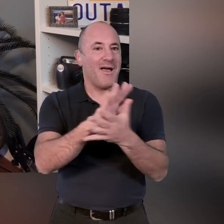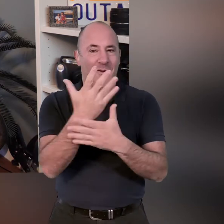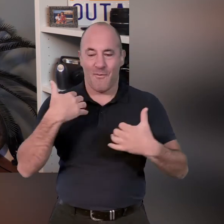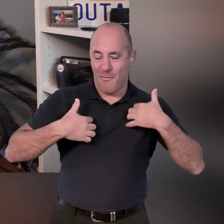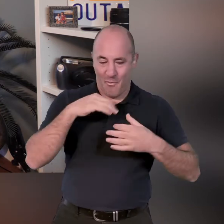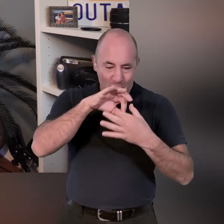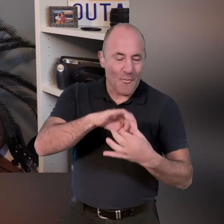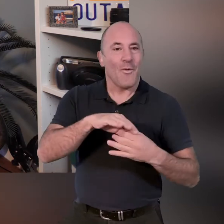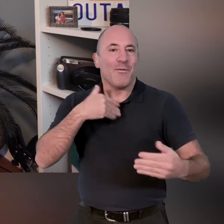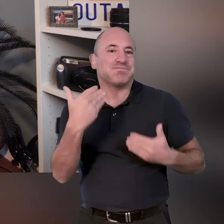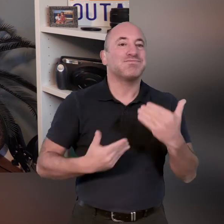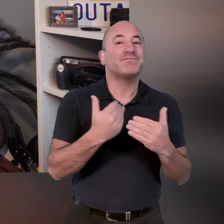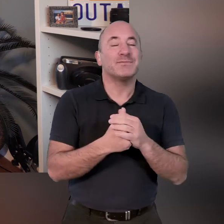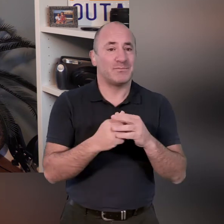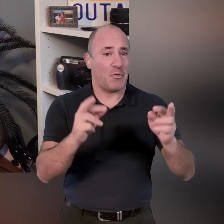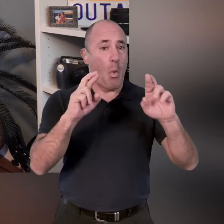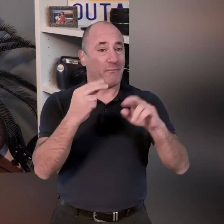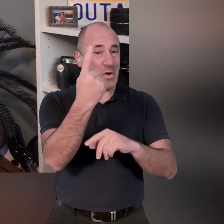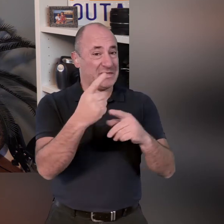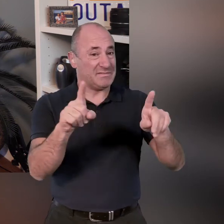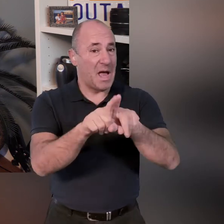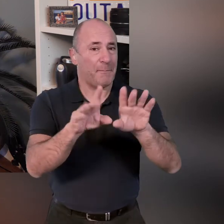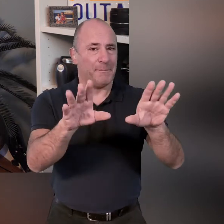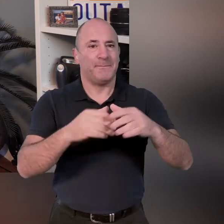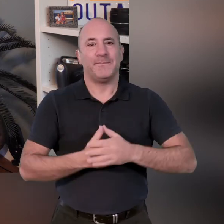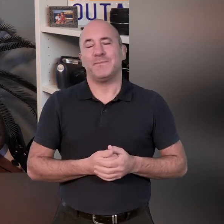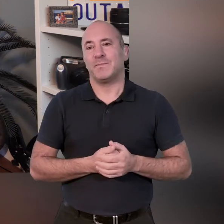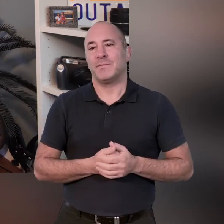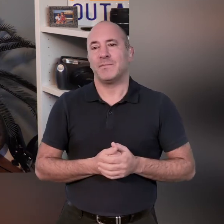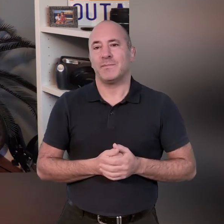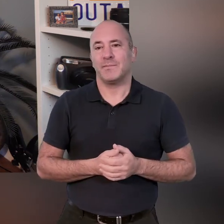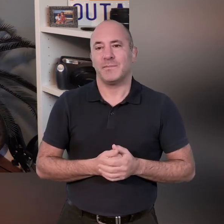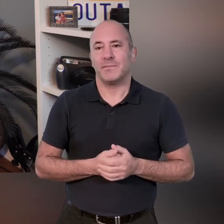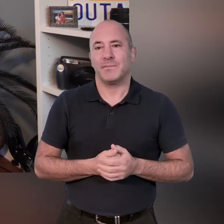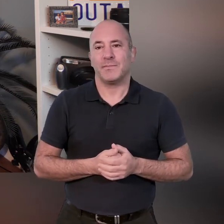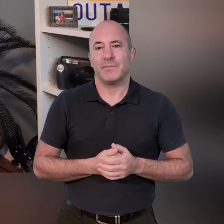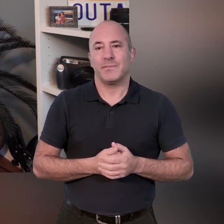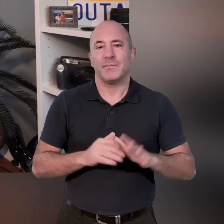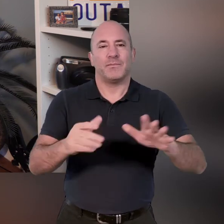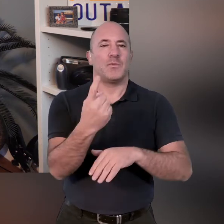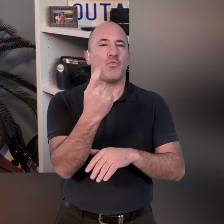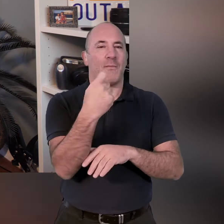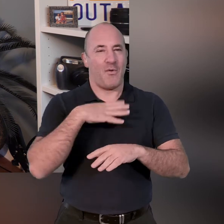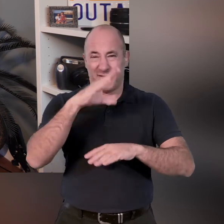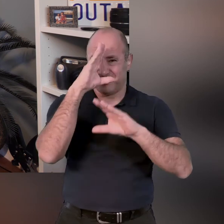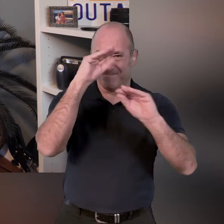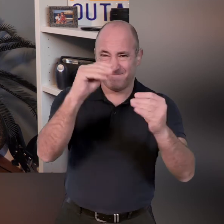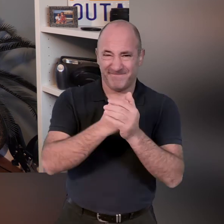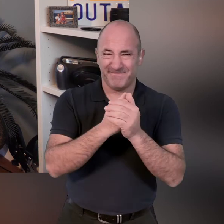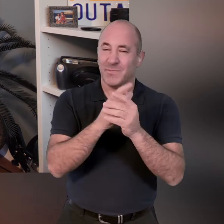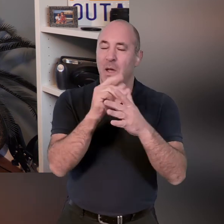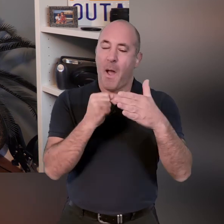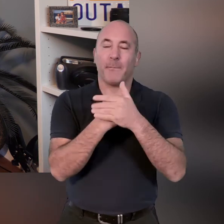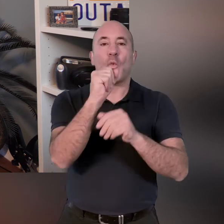for myself is really fun really engaging and hopefully you do too the last thing i want to say is to make